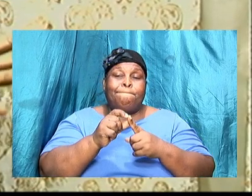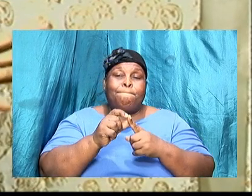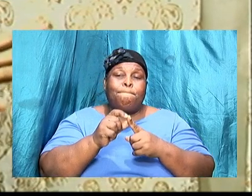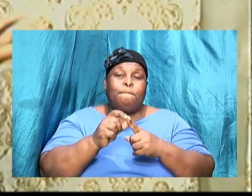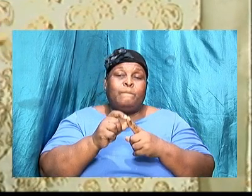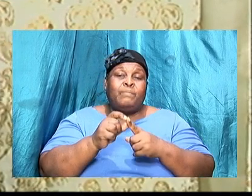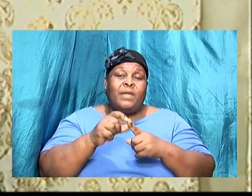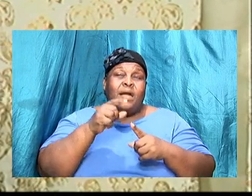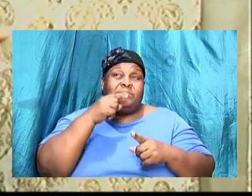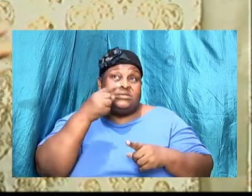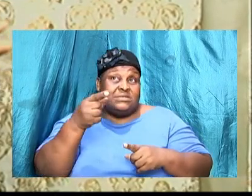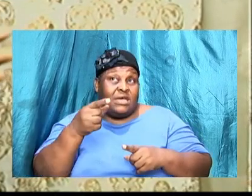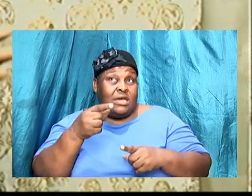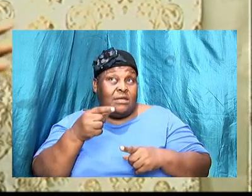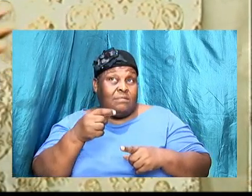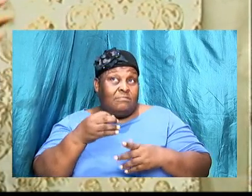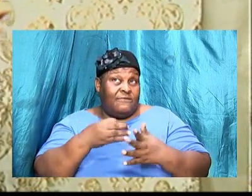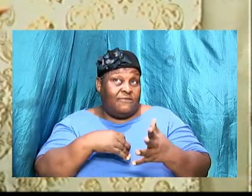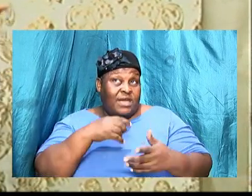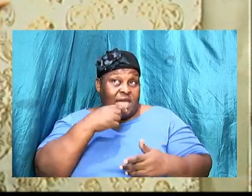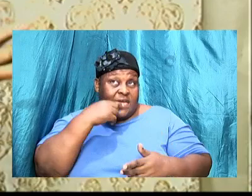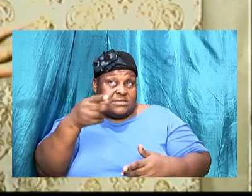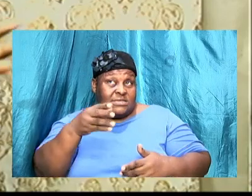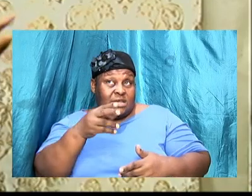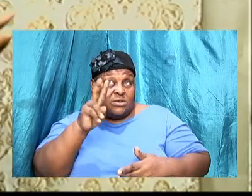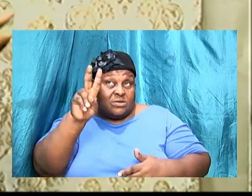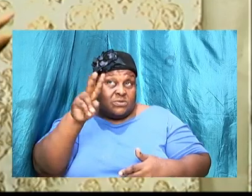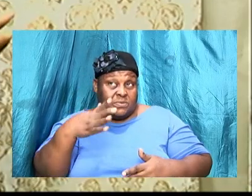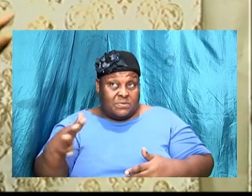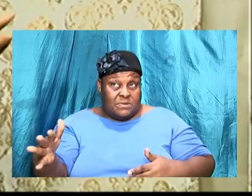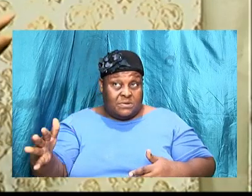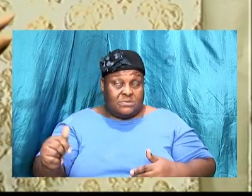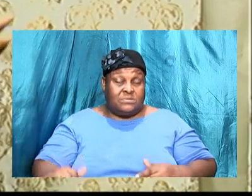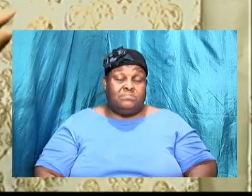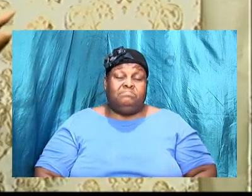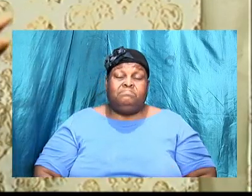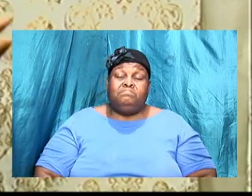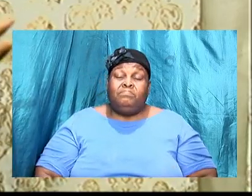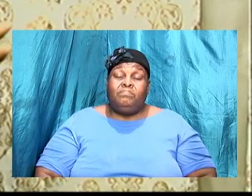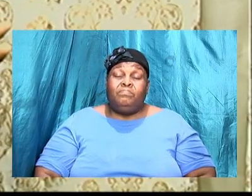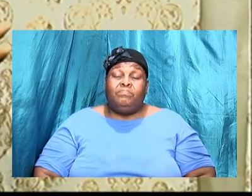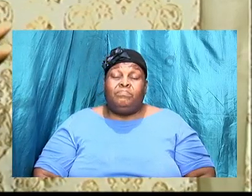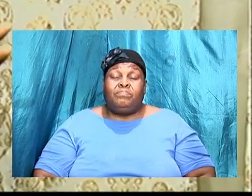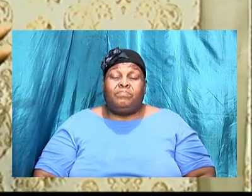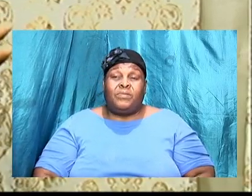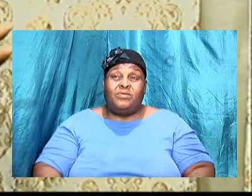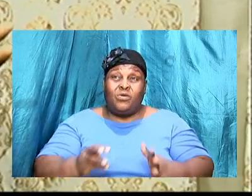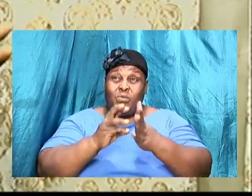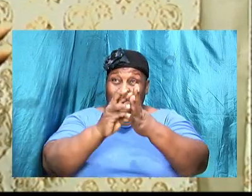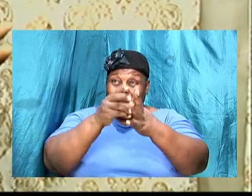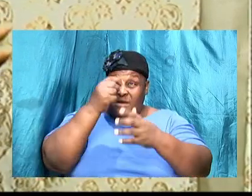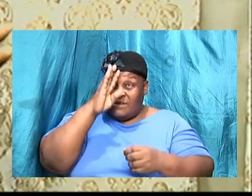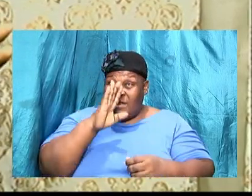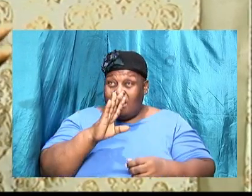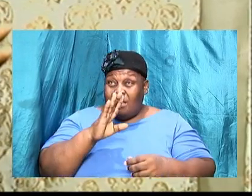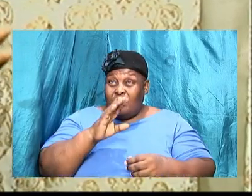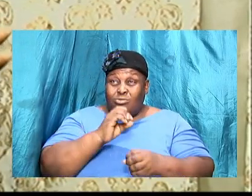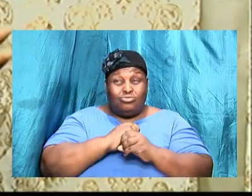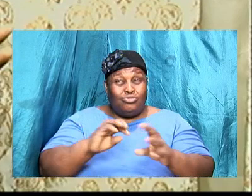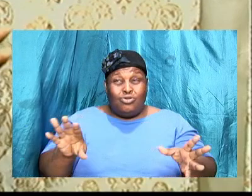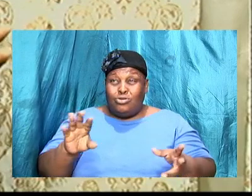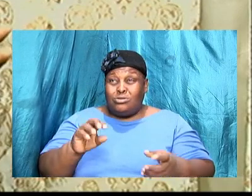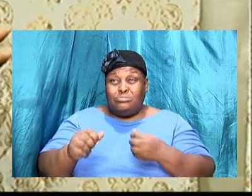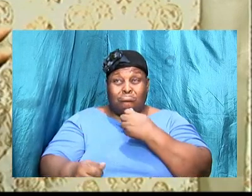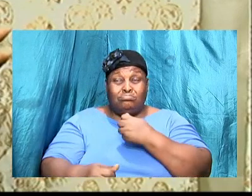and I say this before I make two points so the will of God is that none should perish but that all should come to